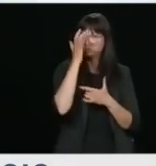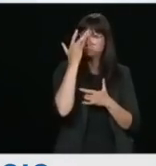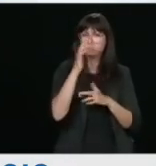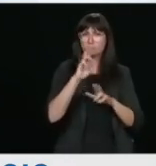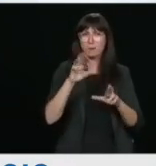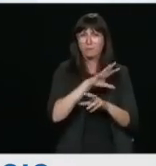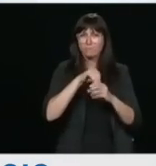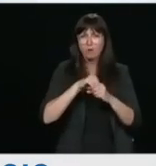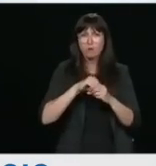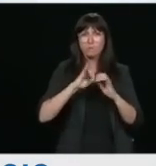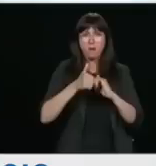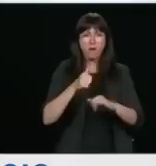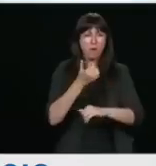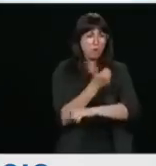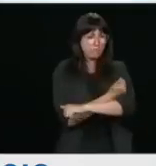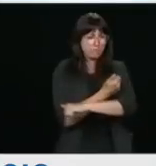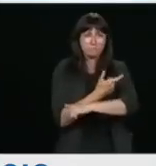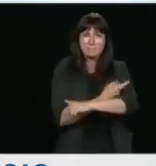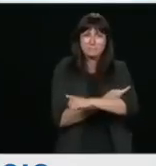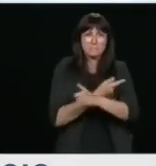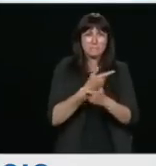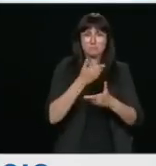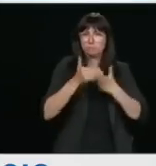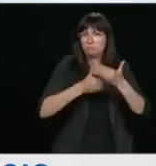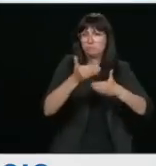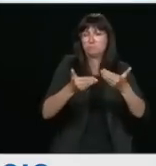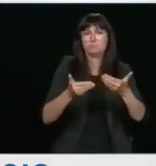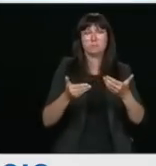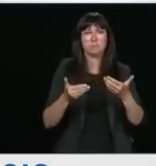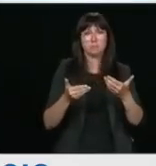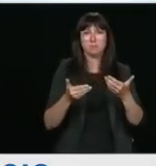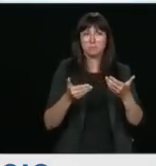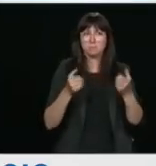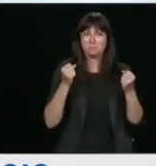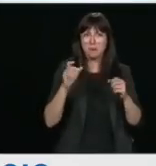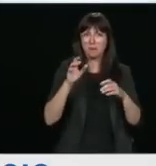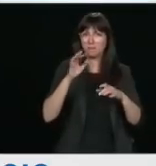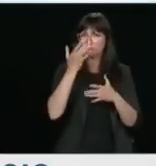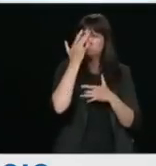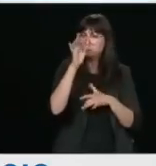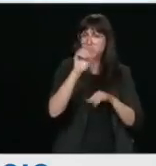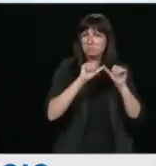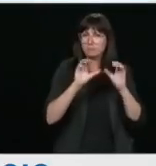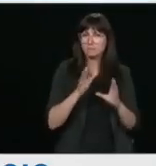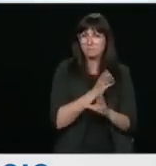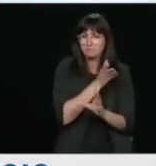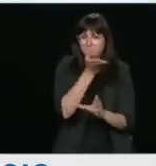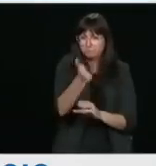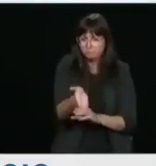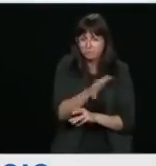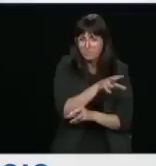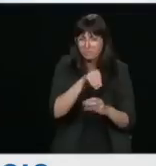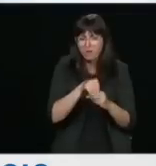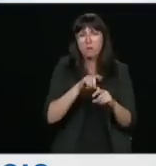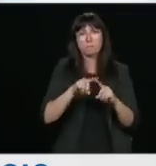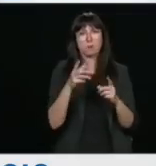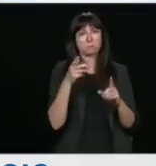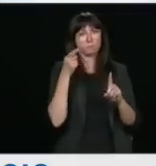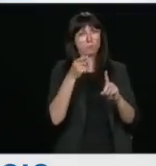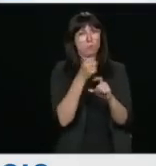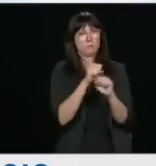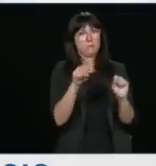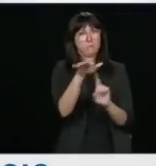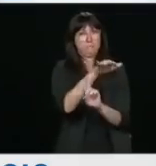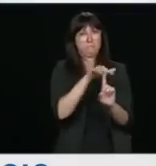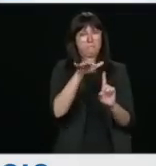people in this country working on it. We just want to make sure that they can do it safely. And I want to reassure them, and Canadians, that our national security